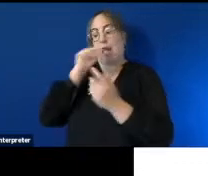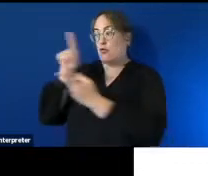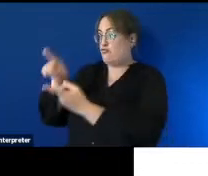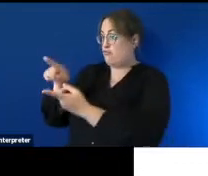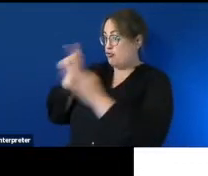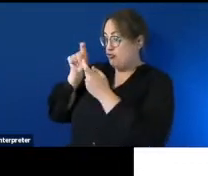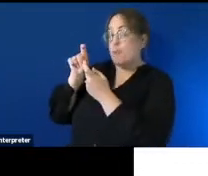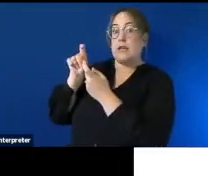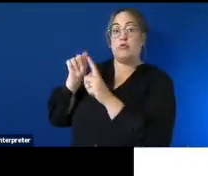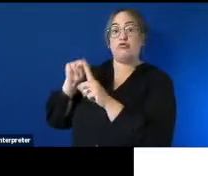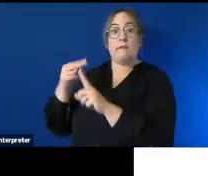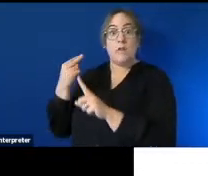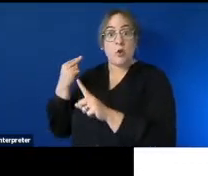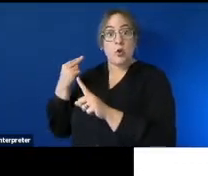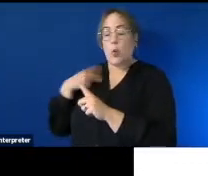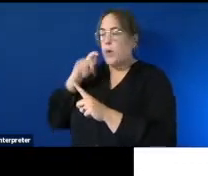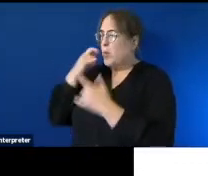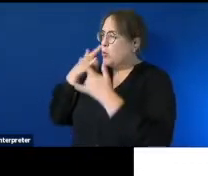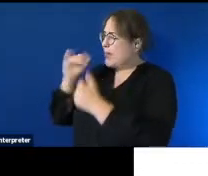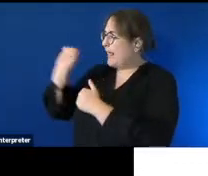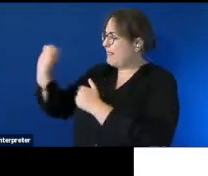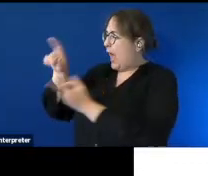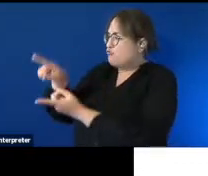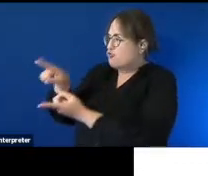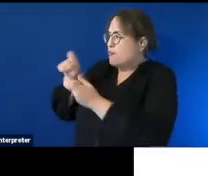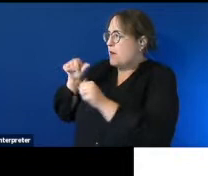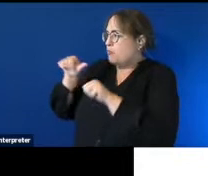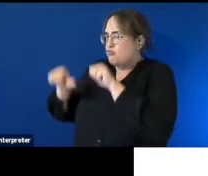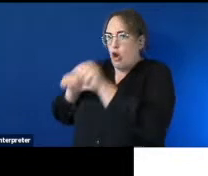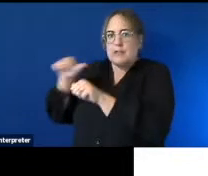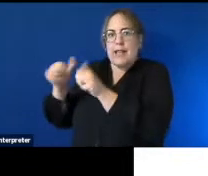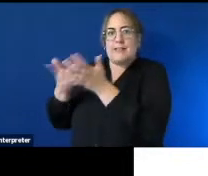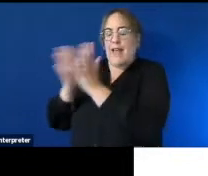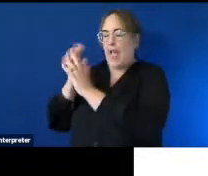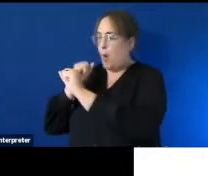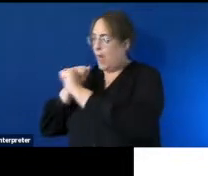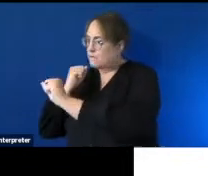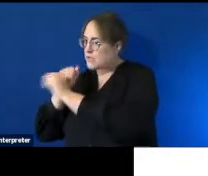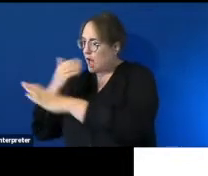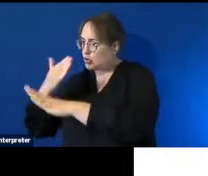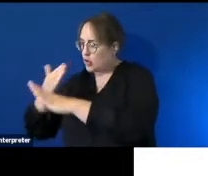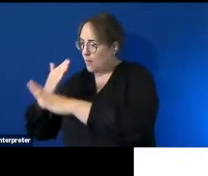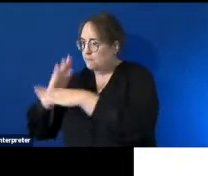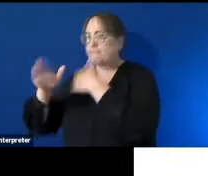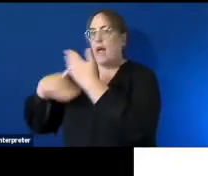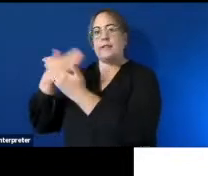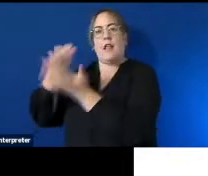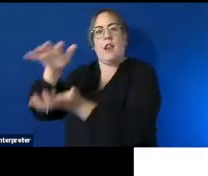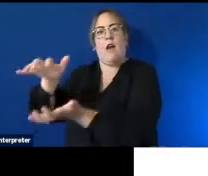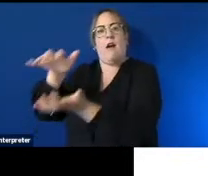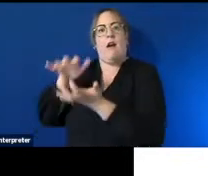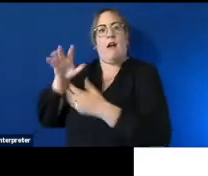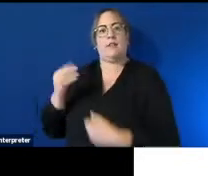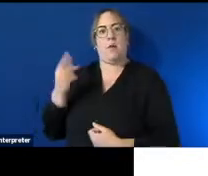disability so we'll come through their recruitment processes from the initial advertising of the vacancy stage all the way through to the onboarding and employment stage of the